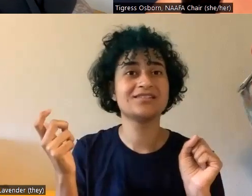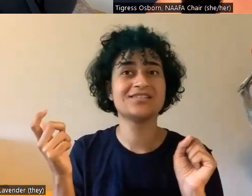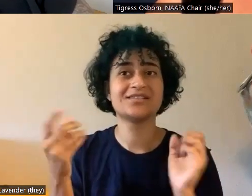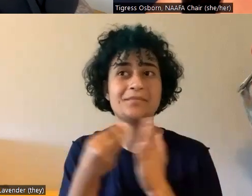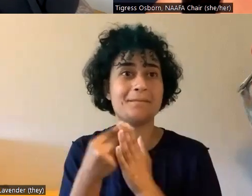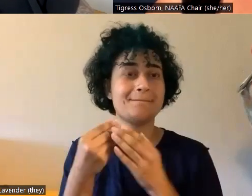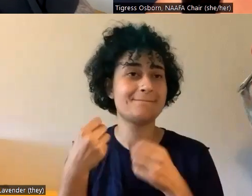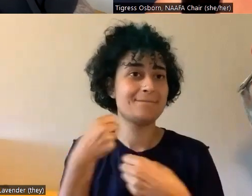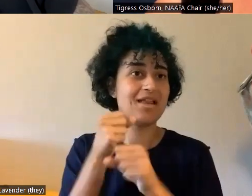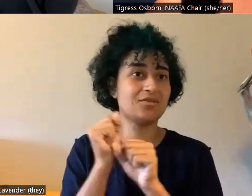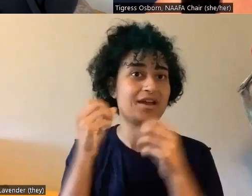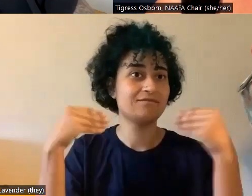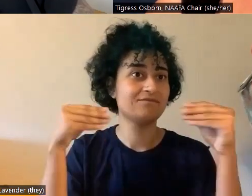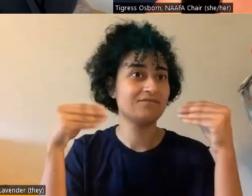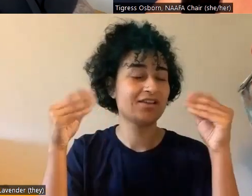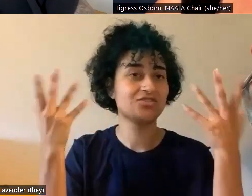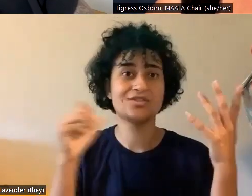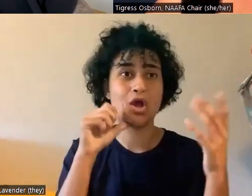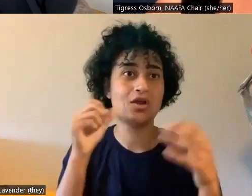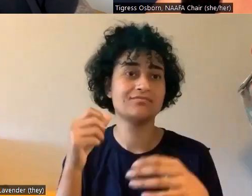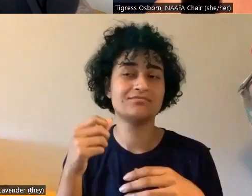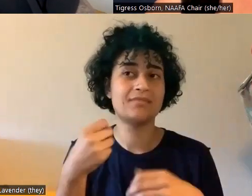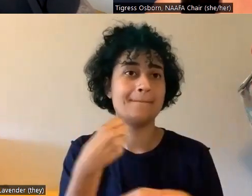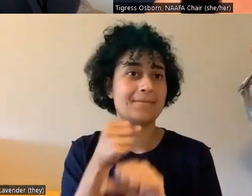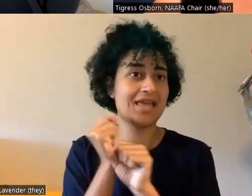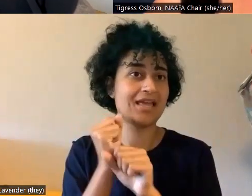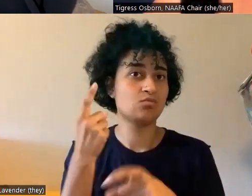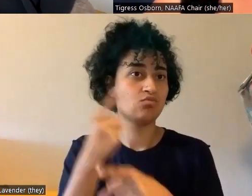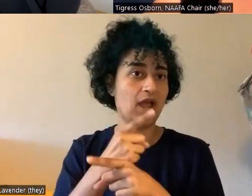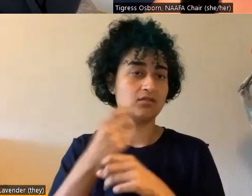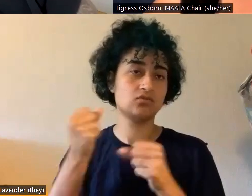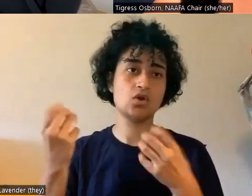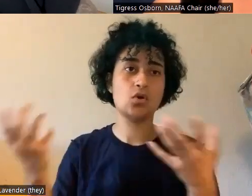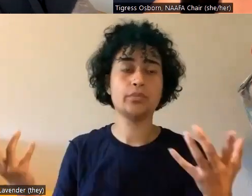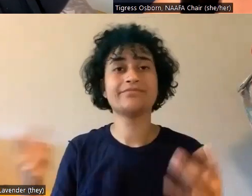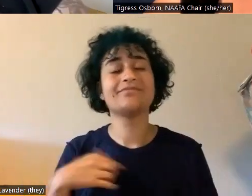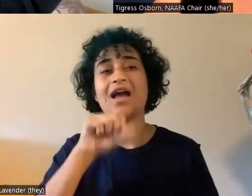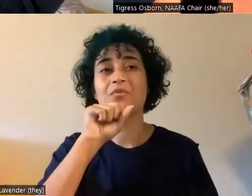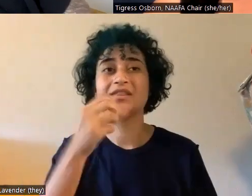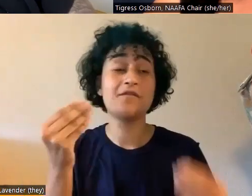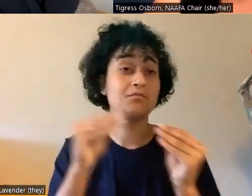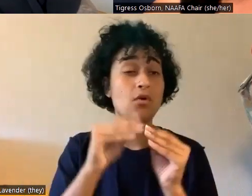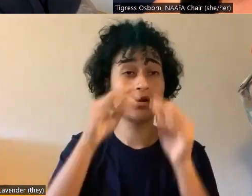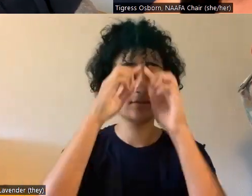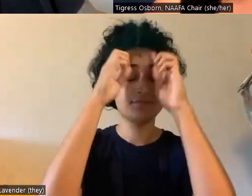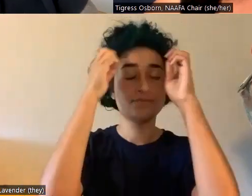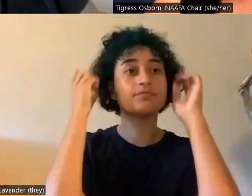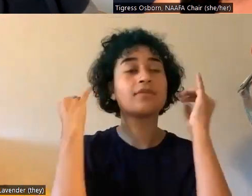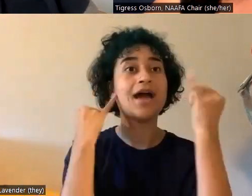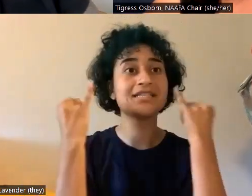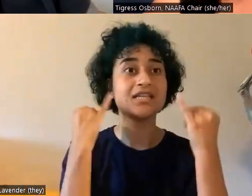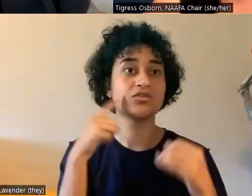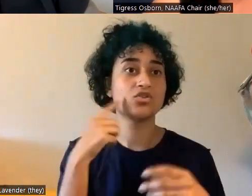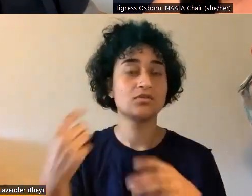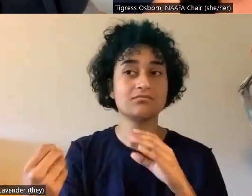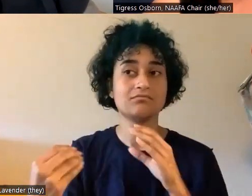they're not doing it right. So that's, I would love more tips. So you can send those to me and I'll